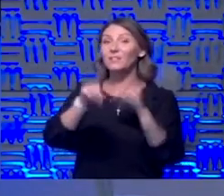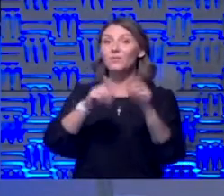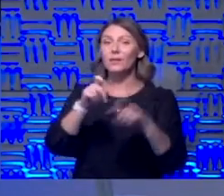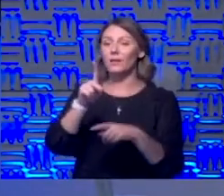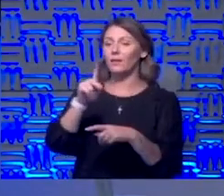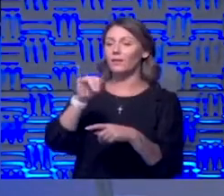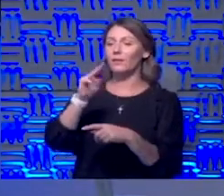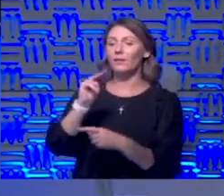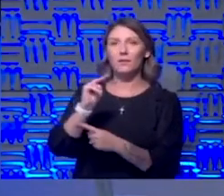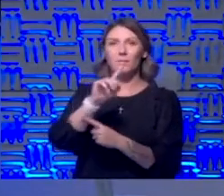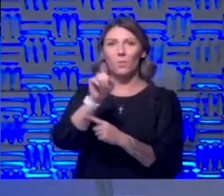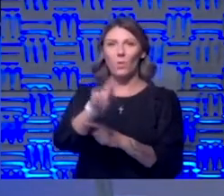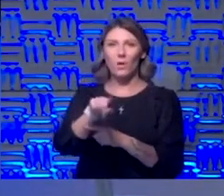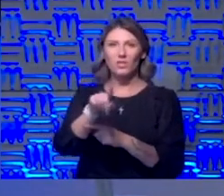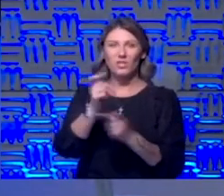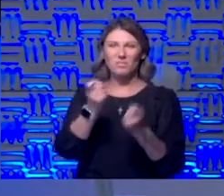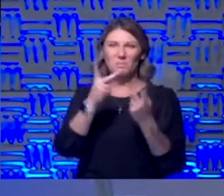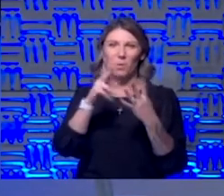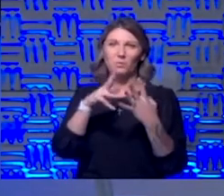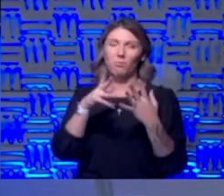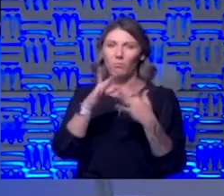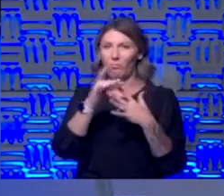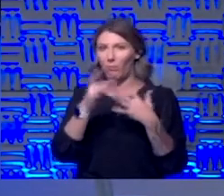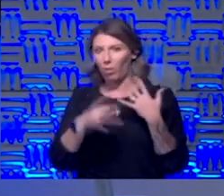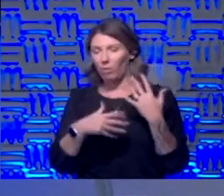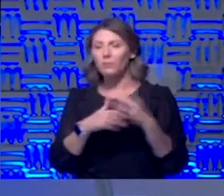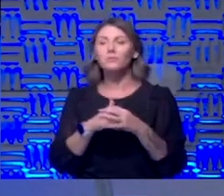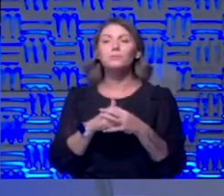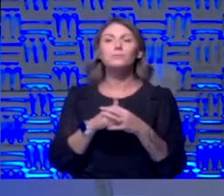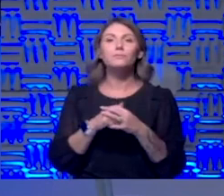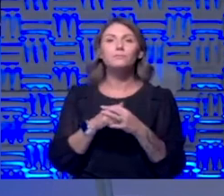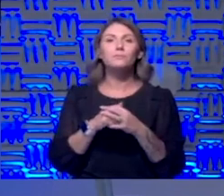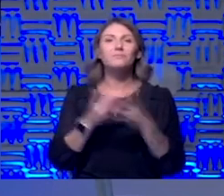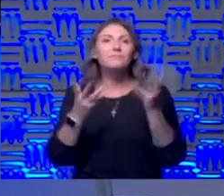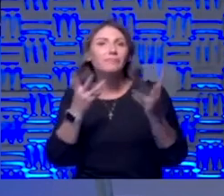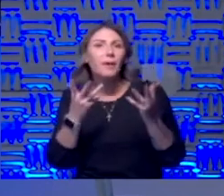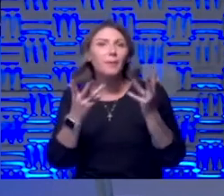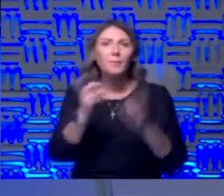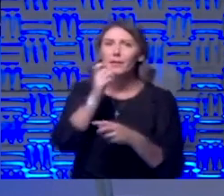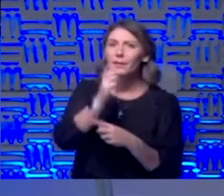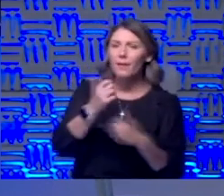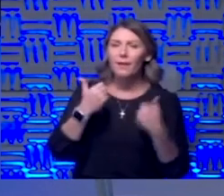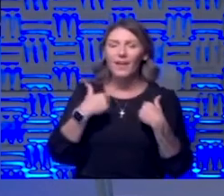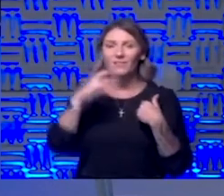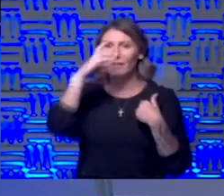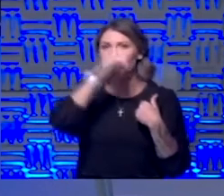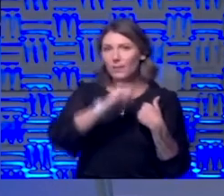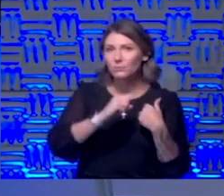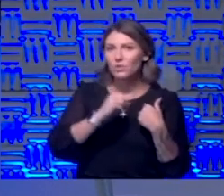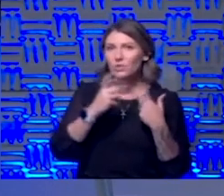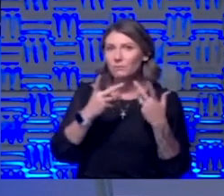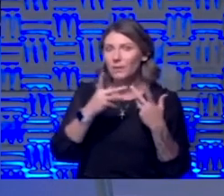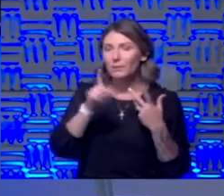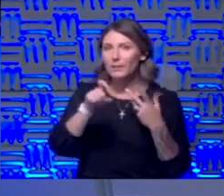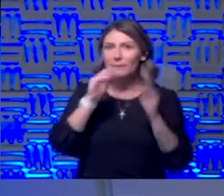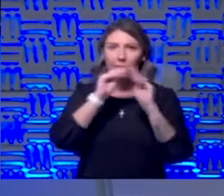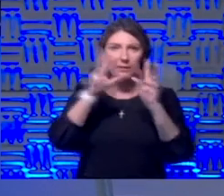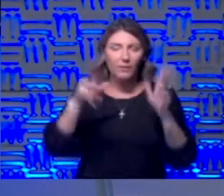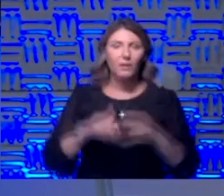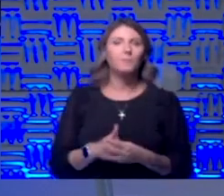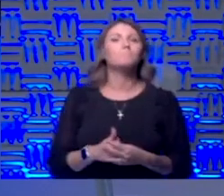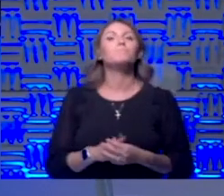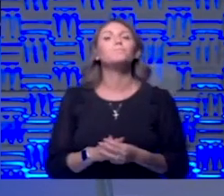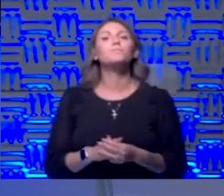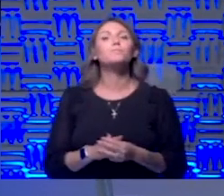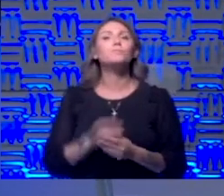a question it's sort of multi-parted and it may or may not have some assumptions that may need clarifying okay